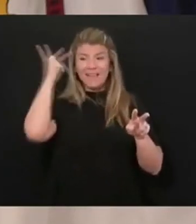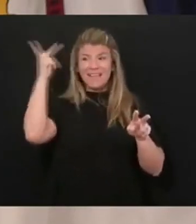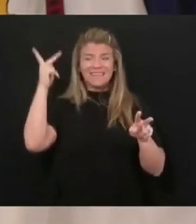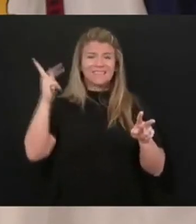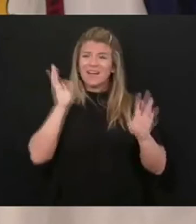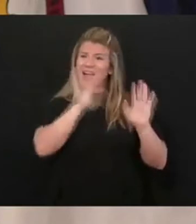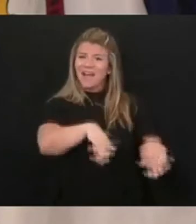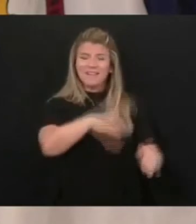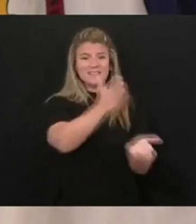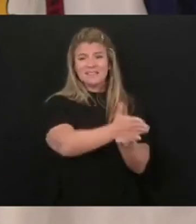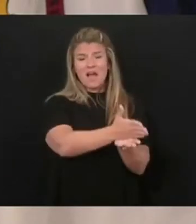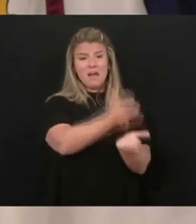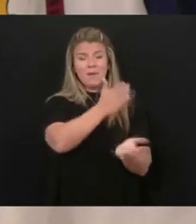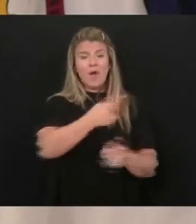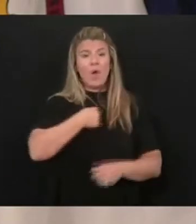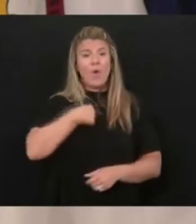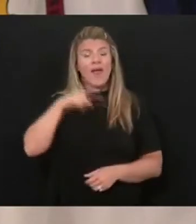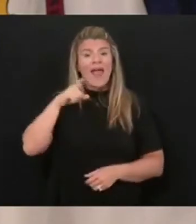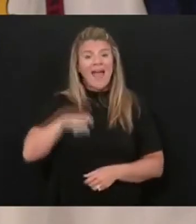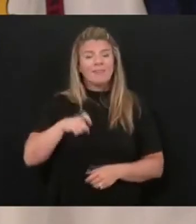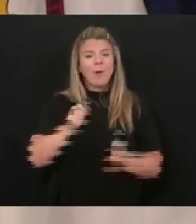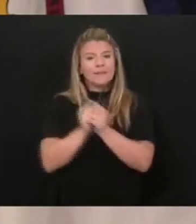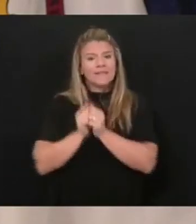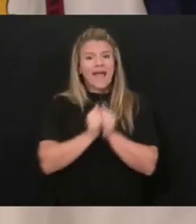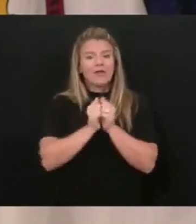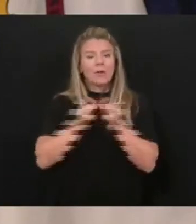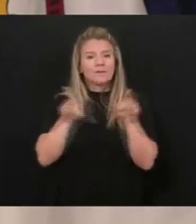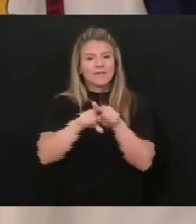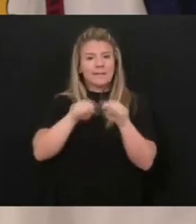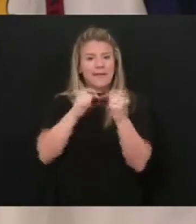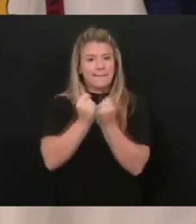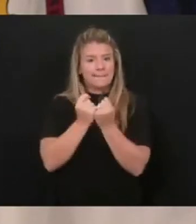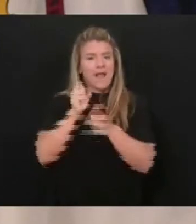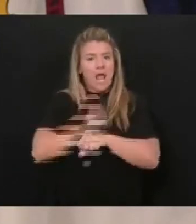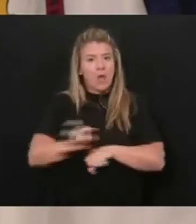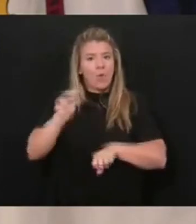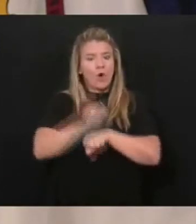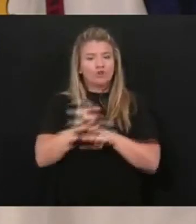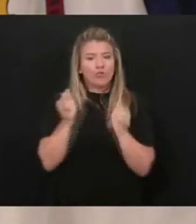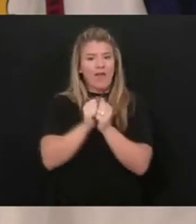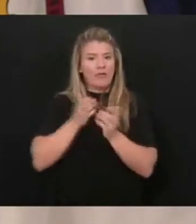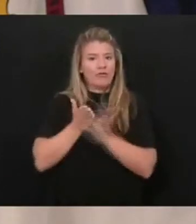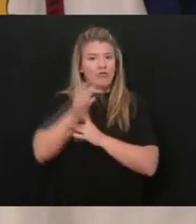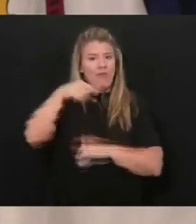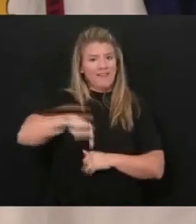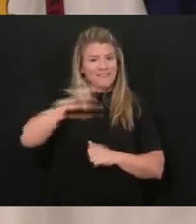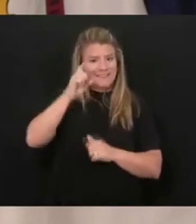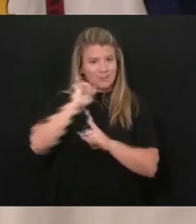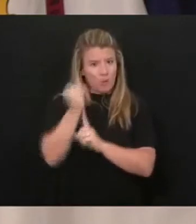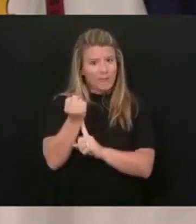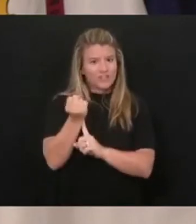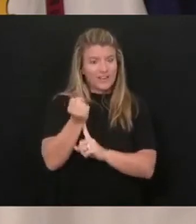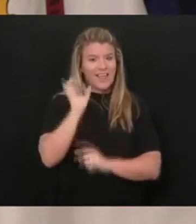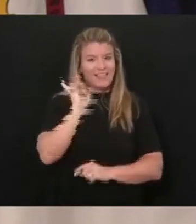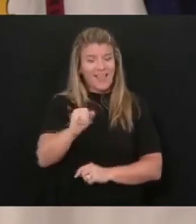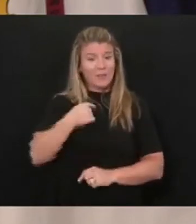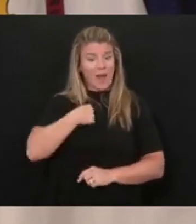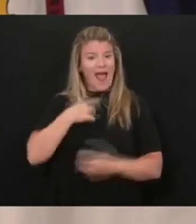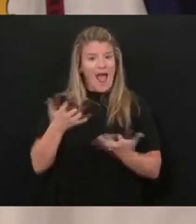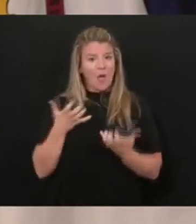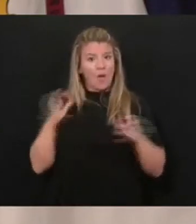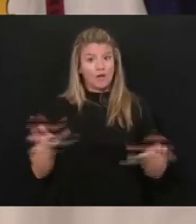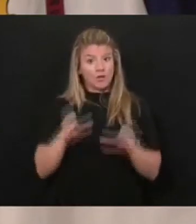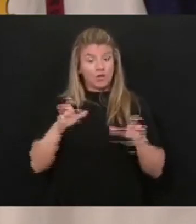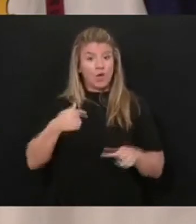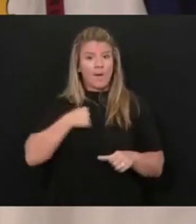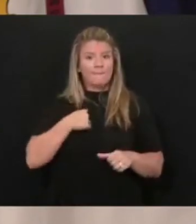We've got to all line up on the same side of the fence and pull the rope together. That's what we've tried to do here, and that's what I'm going to try to do and